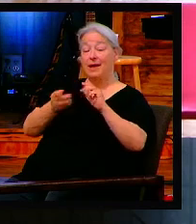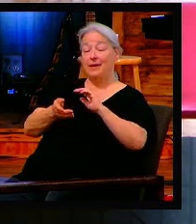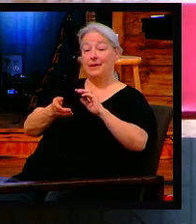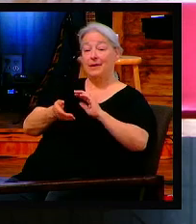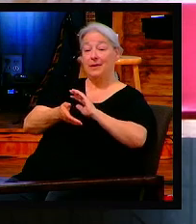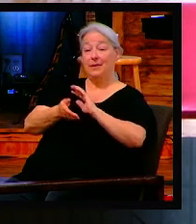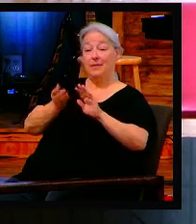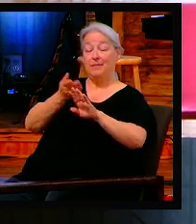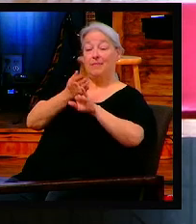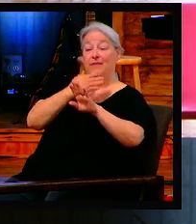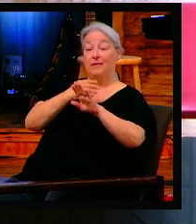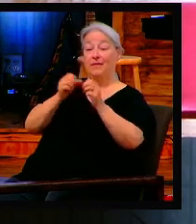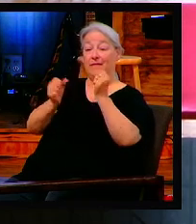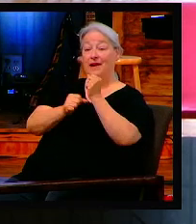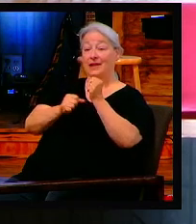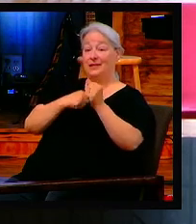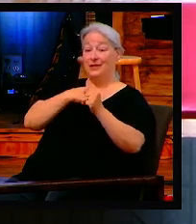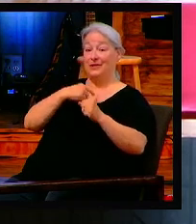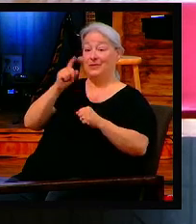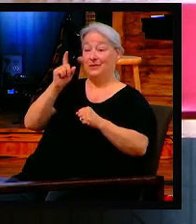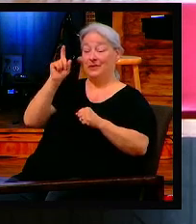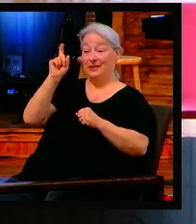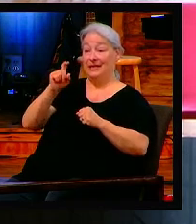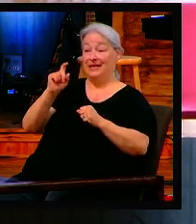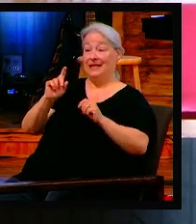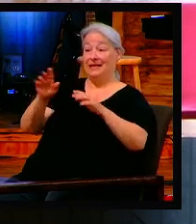Amen. No amens.